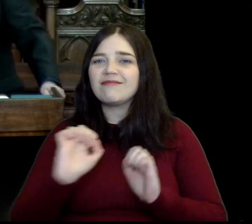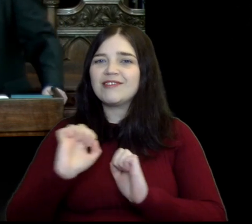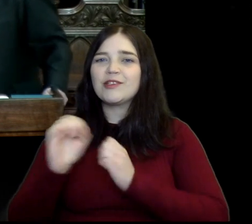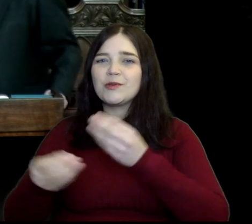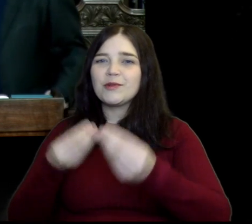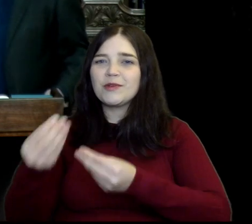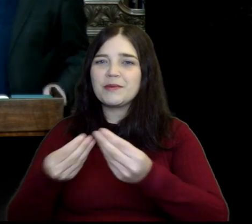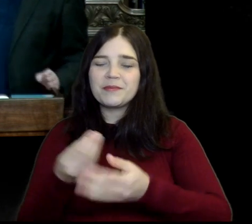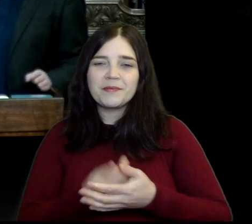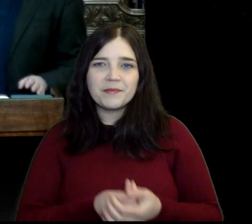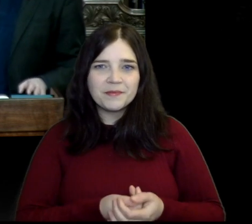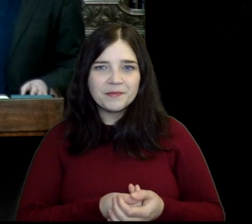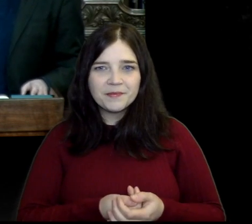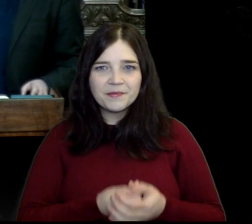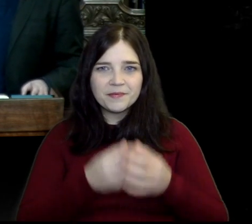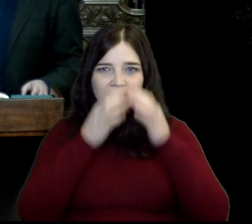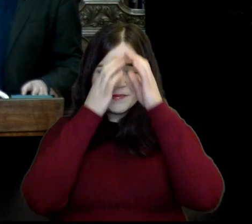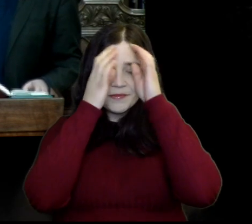of Elijah